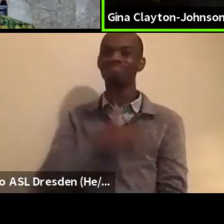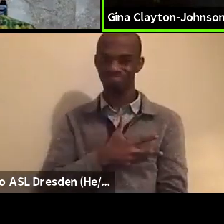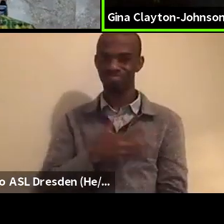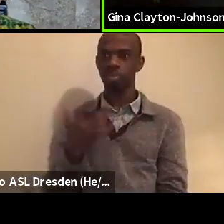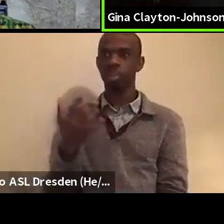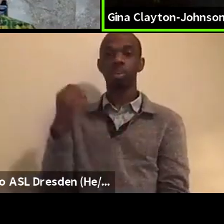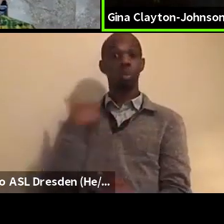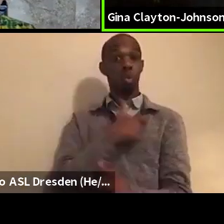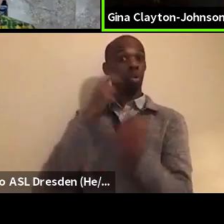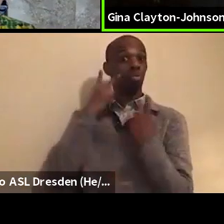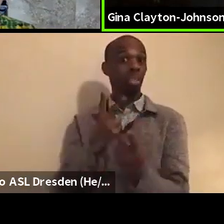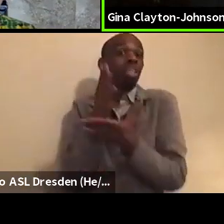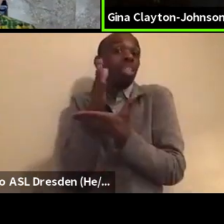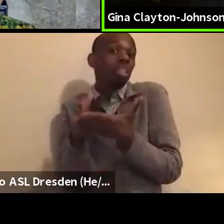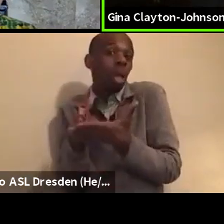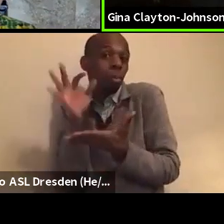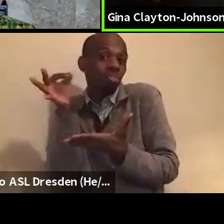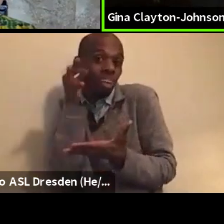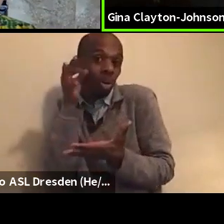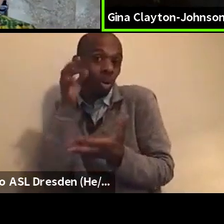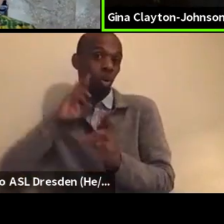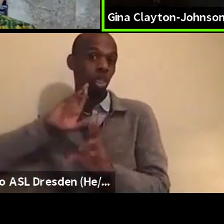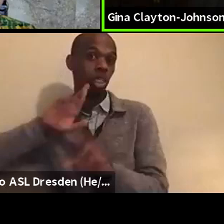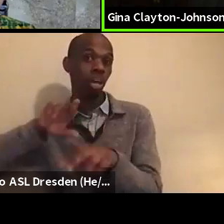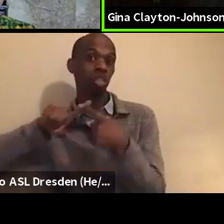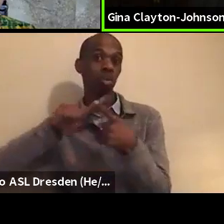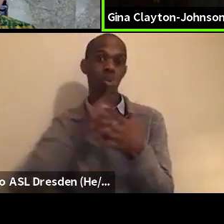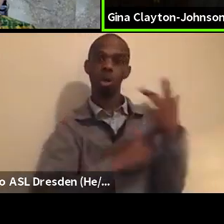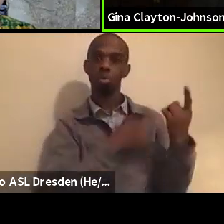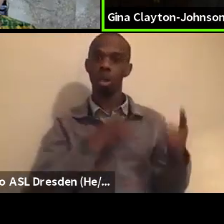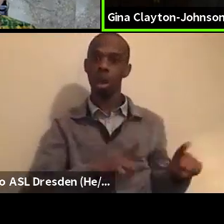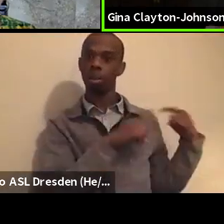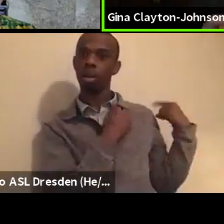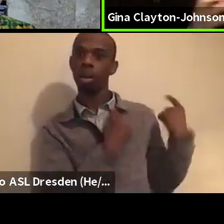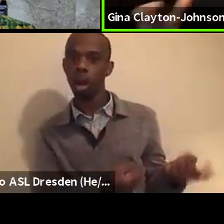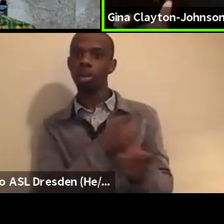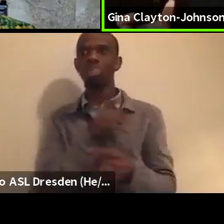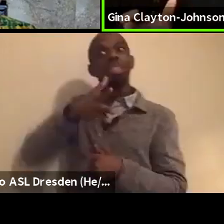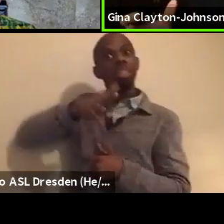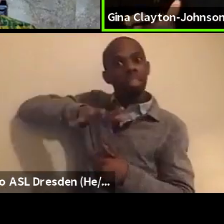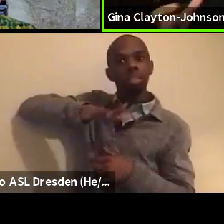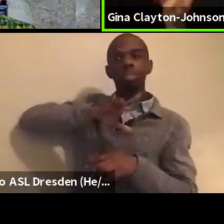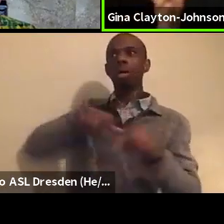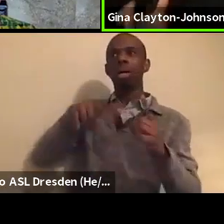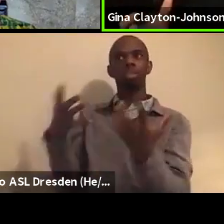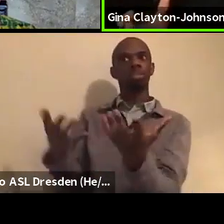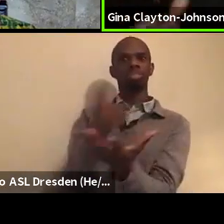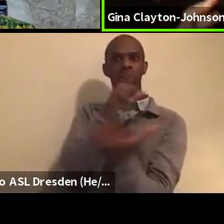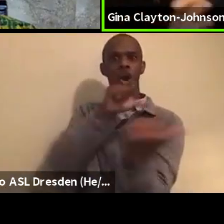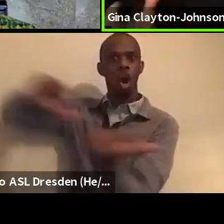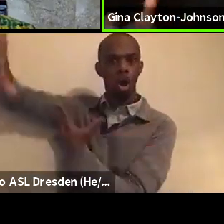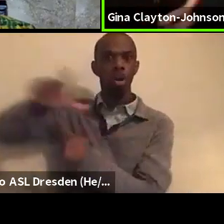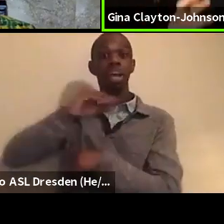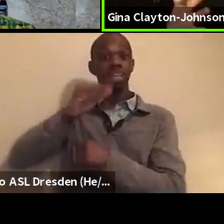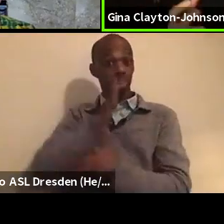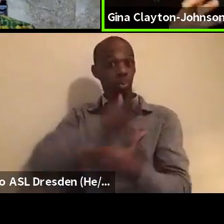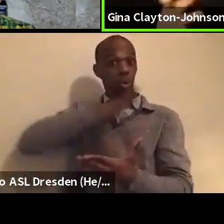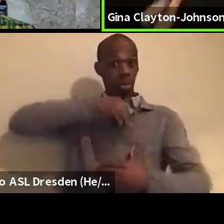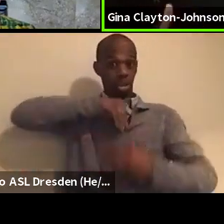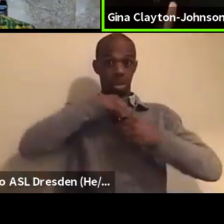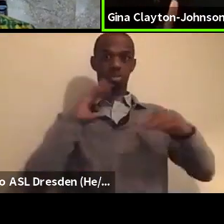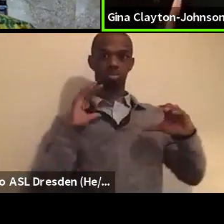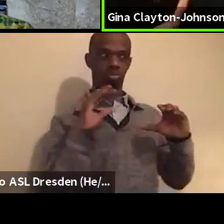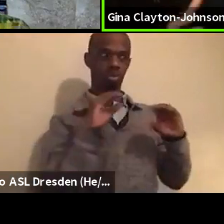response, but quite frankly, you know, the, the women in our organization, and all of the folks who I know, you know, you all organize,